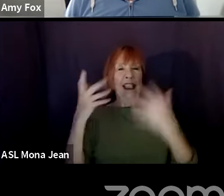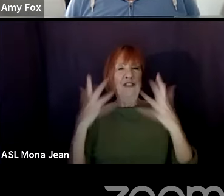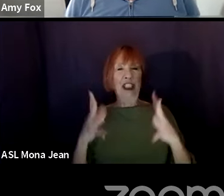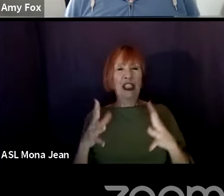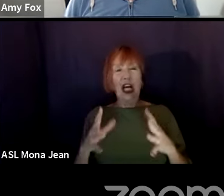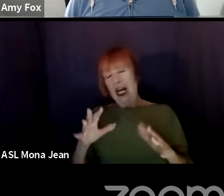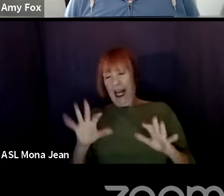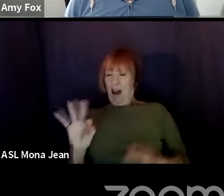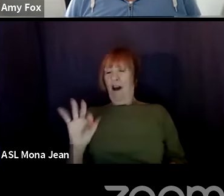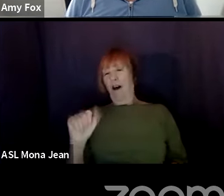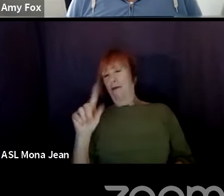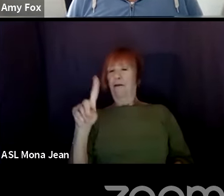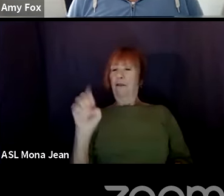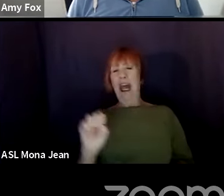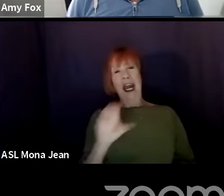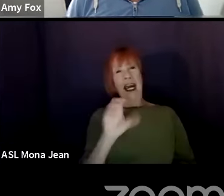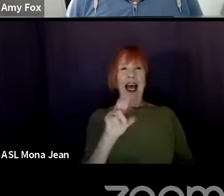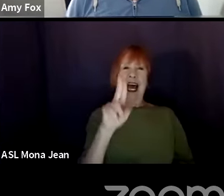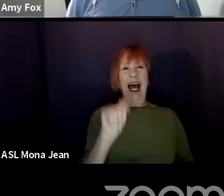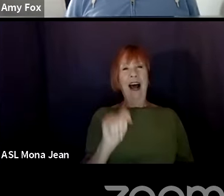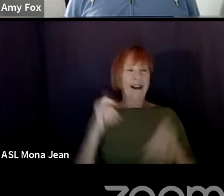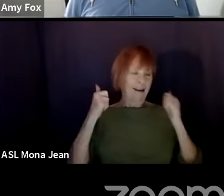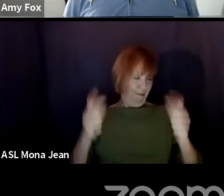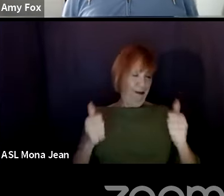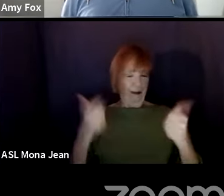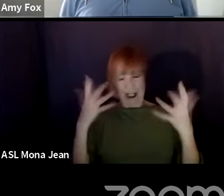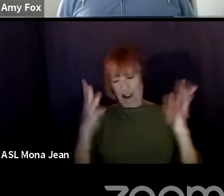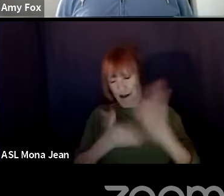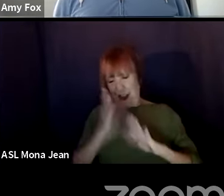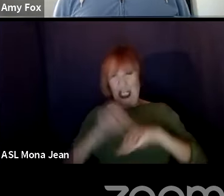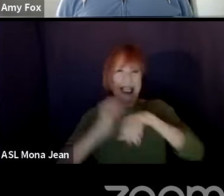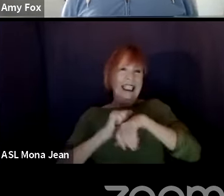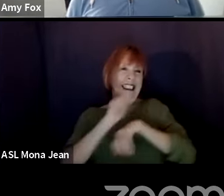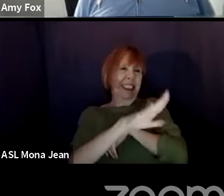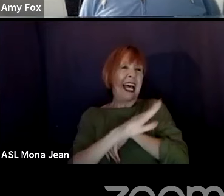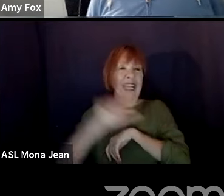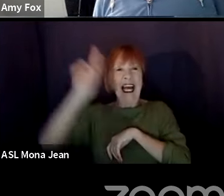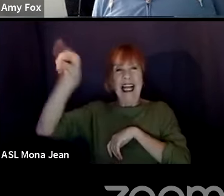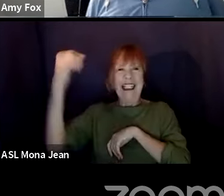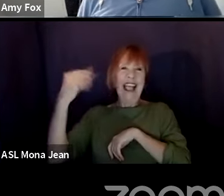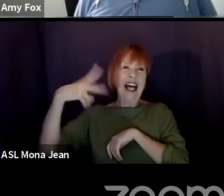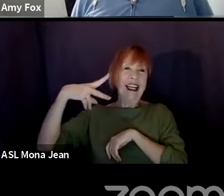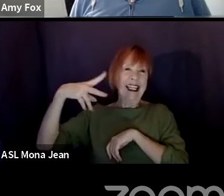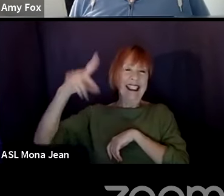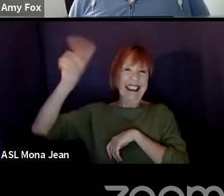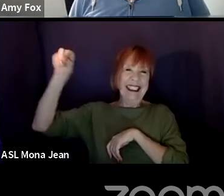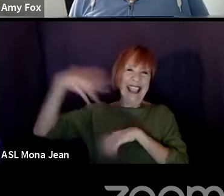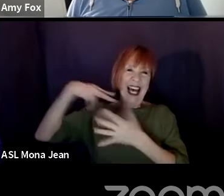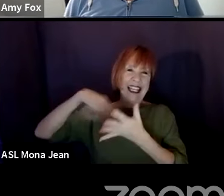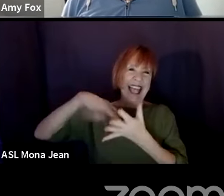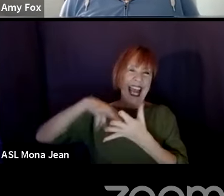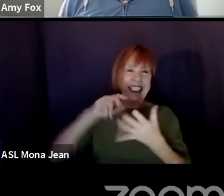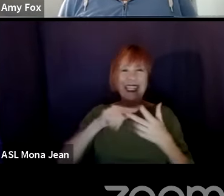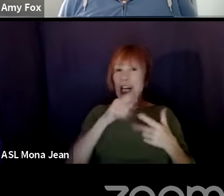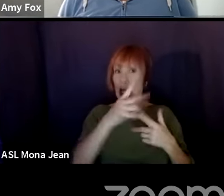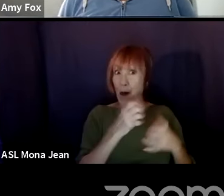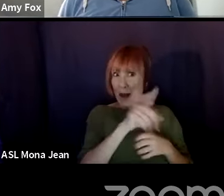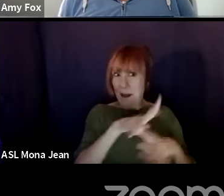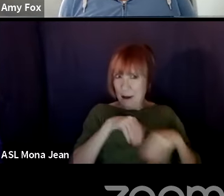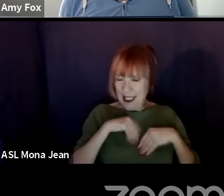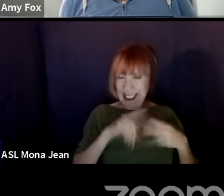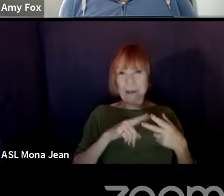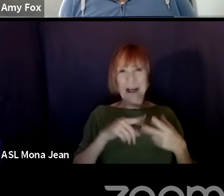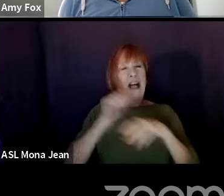it's awesome, so you think that's it, you send it off to Sundance, you want them to pick it up, you send it to the academy so you can get your